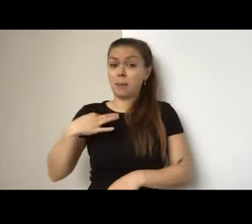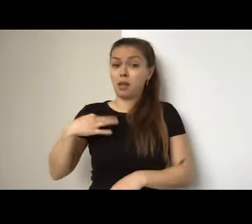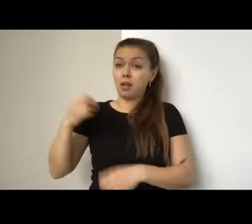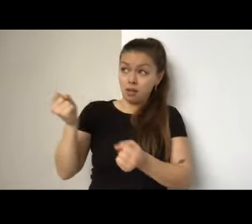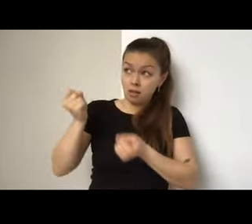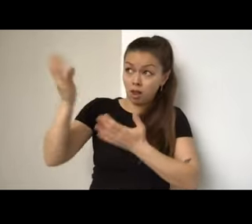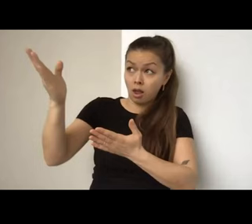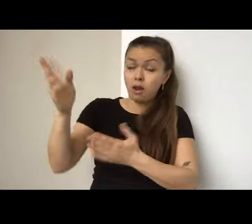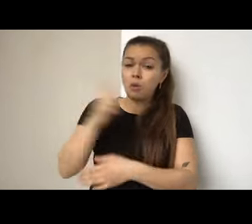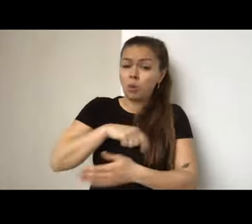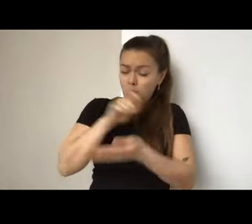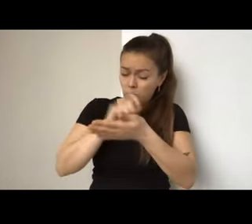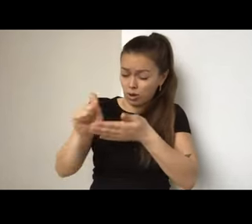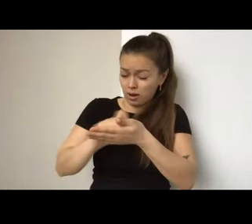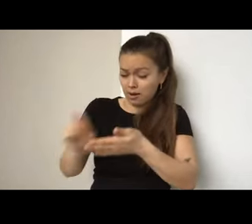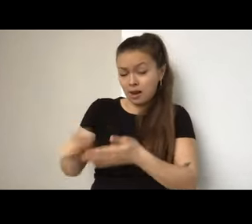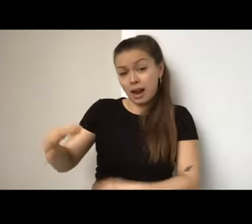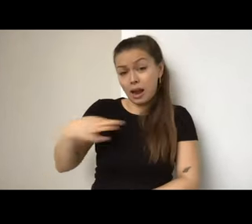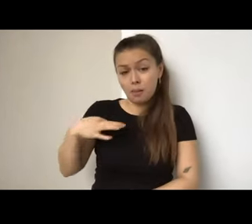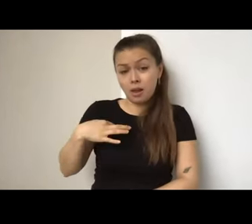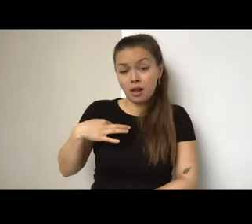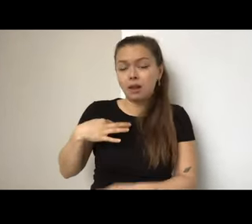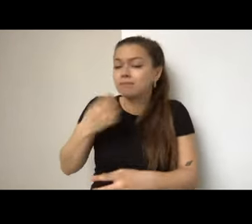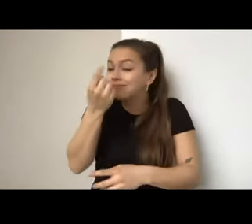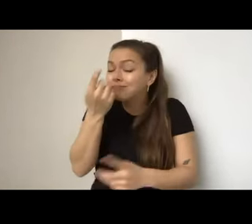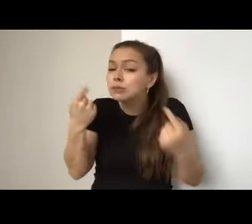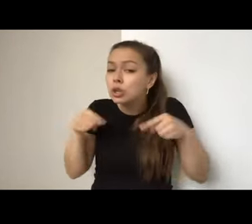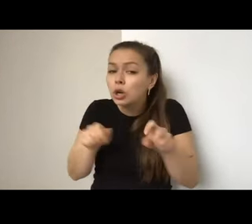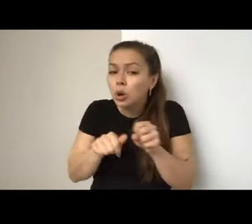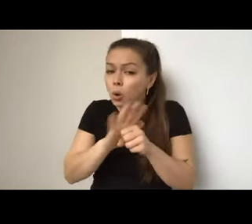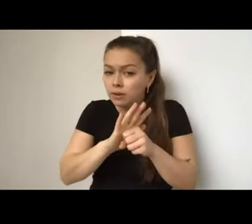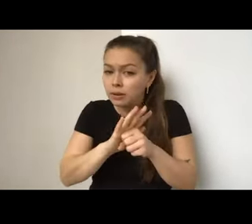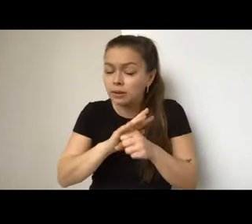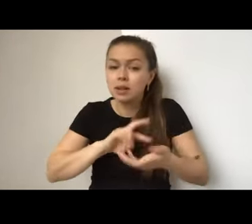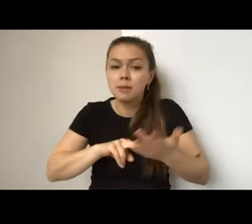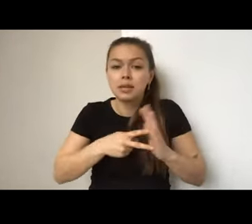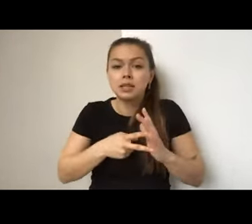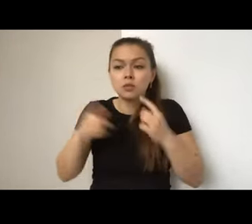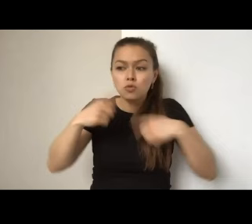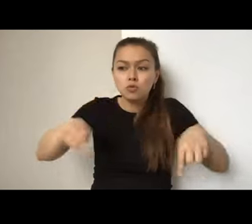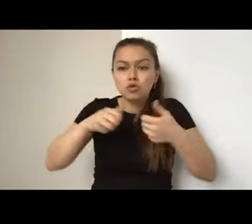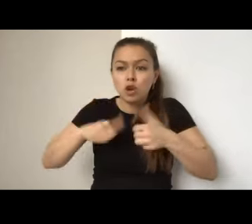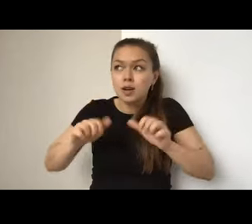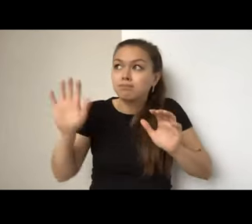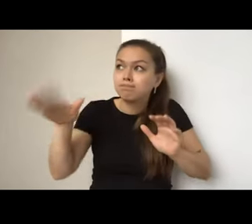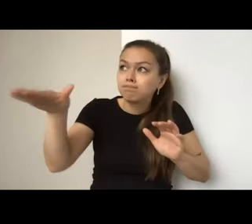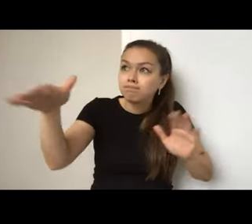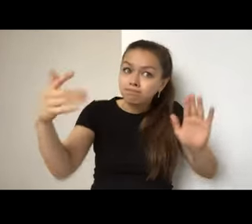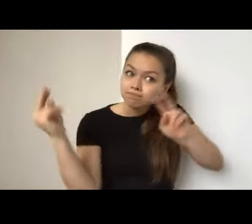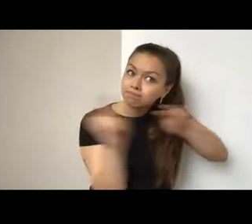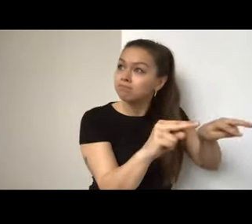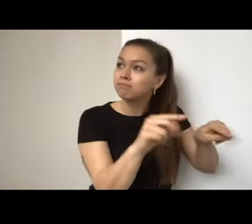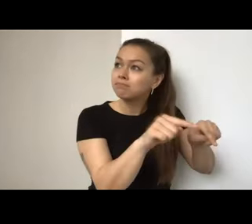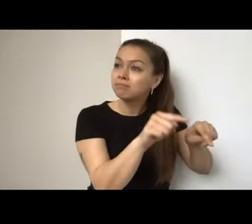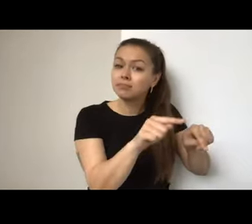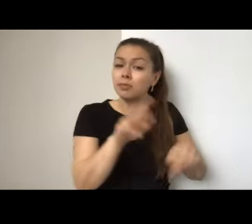about sharing the story of BIPOC communities and the impacts that they were facing during the pandemic itself. Uh, our team last